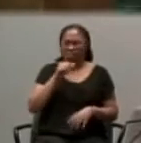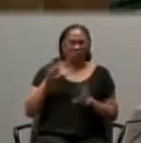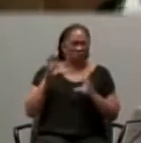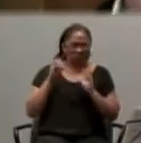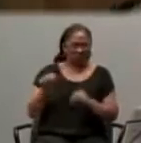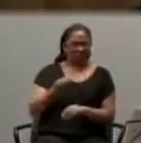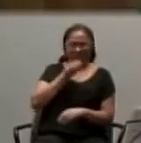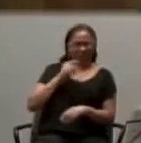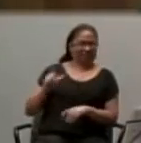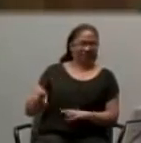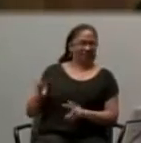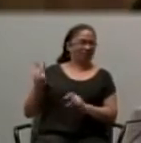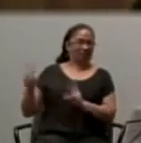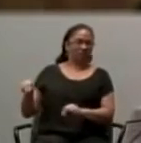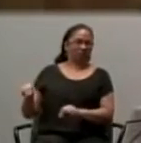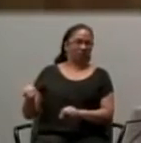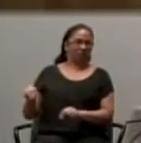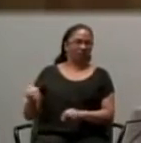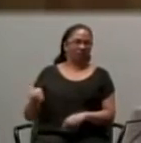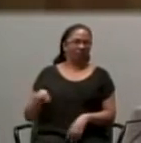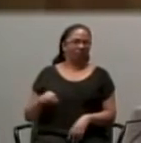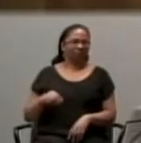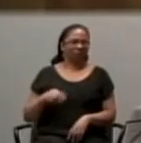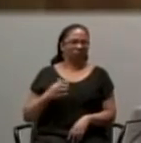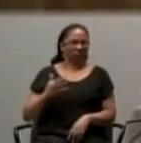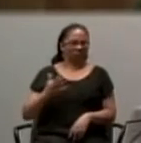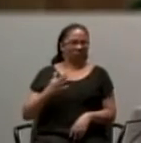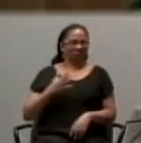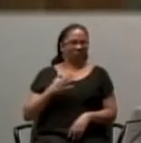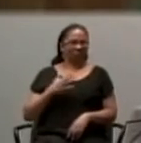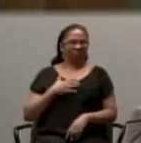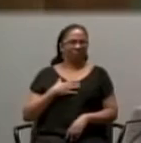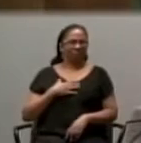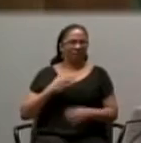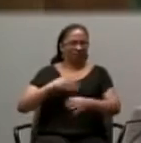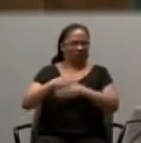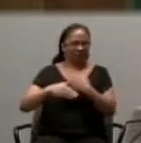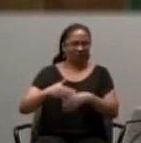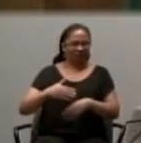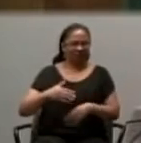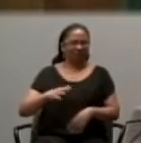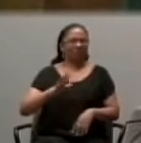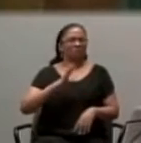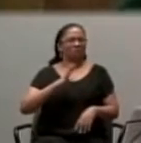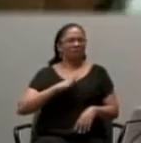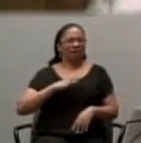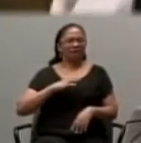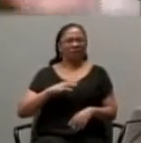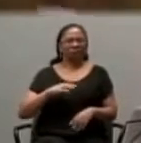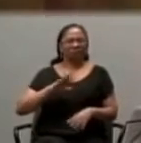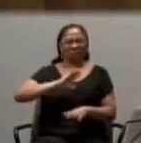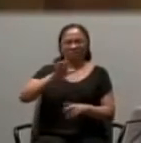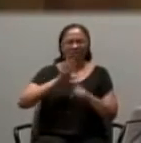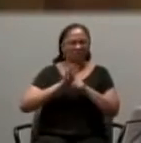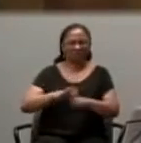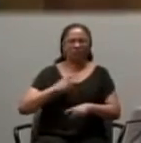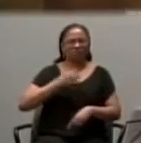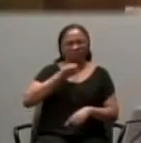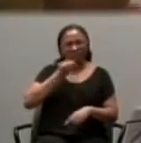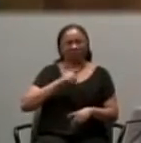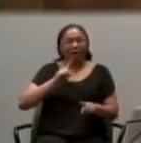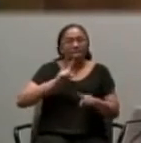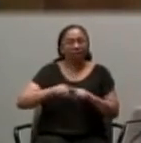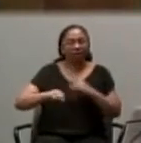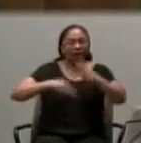Well, I won that battle, mind you. And I was not made to eat spinach again. Many years later, as a grown man,